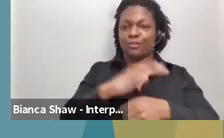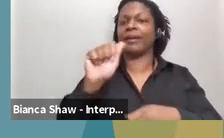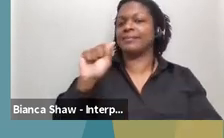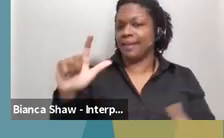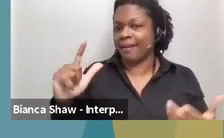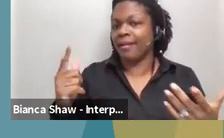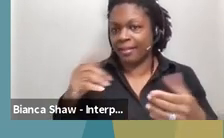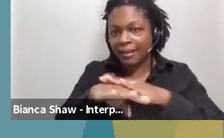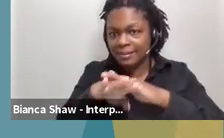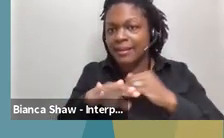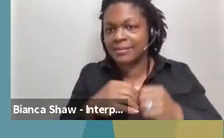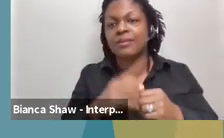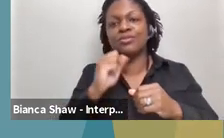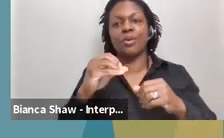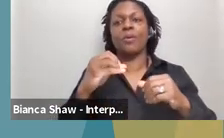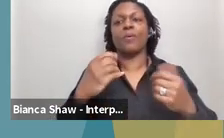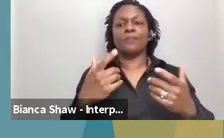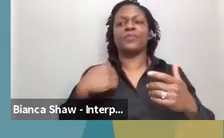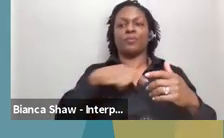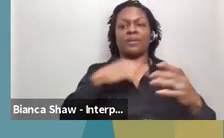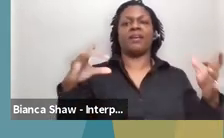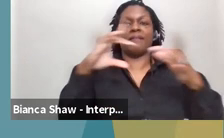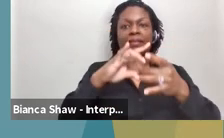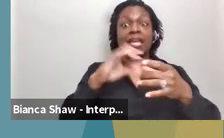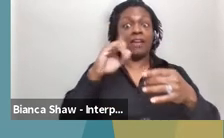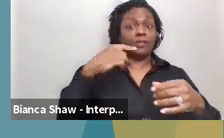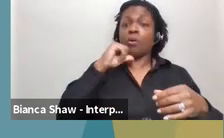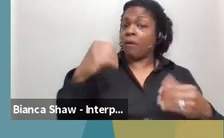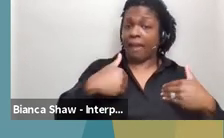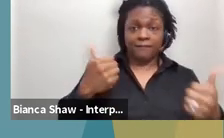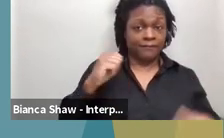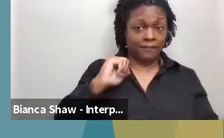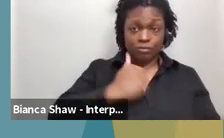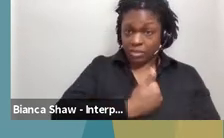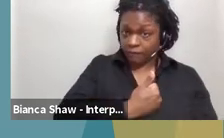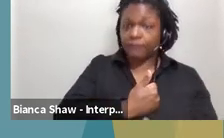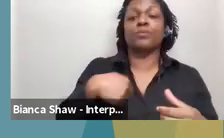So rather than reinventing the wheel, we've, we've linked a bunch of those, uh, resources on our website.